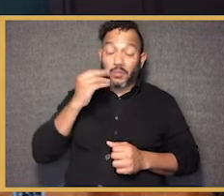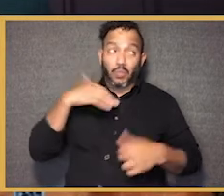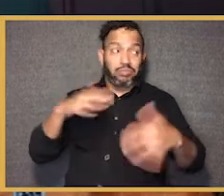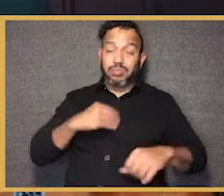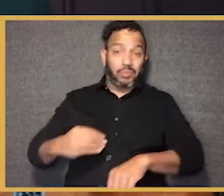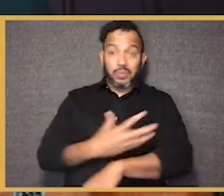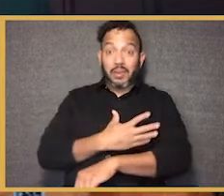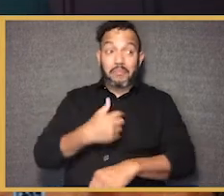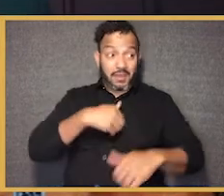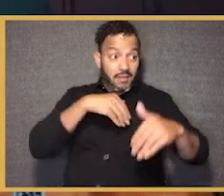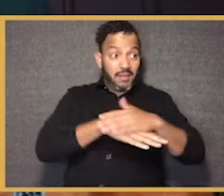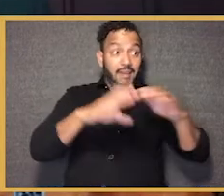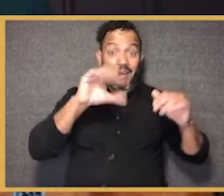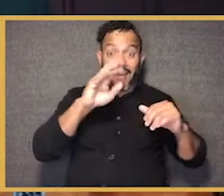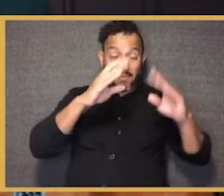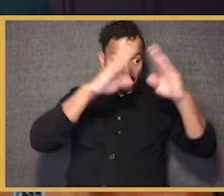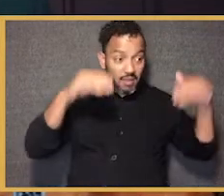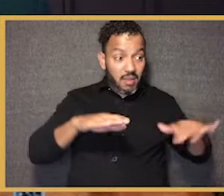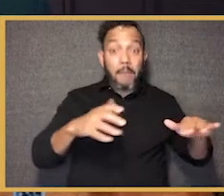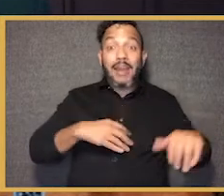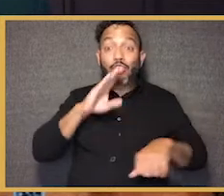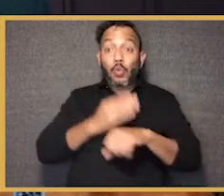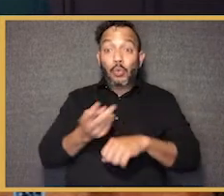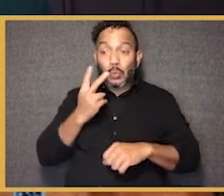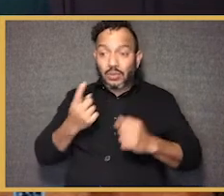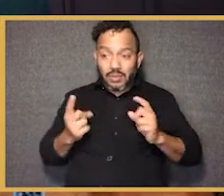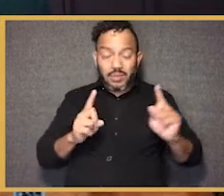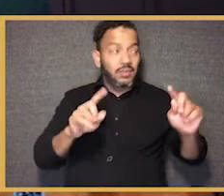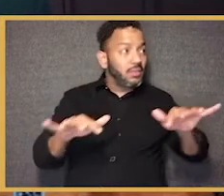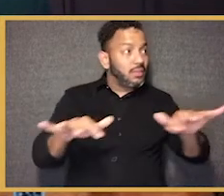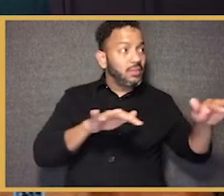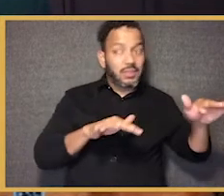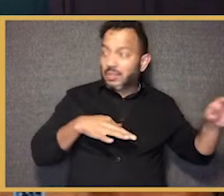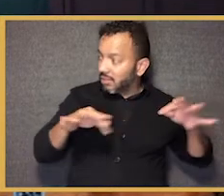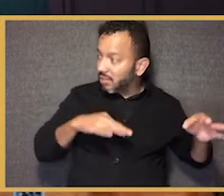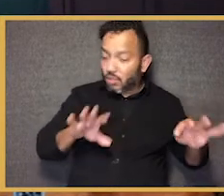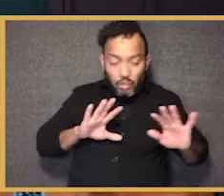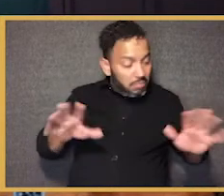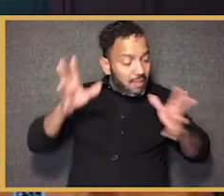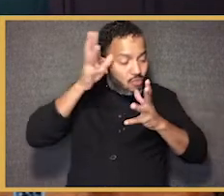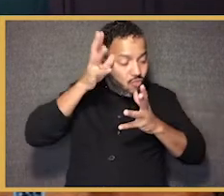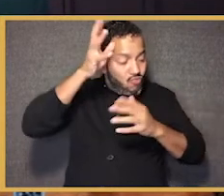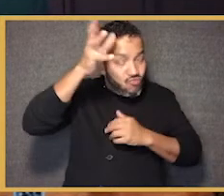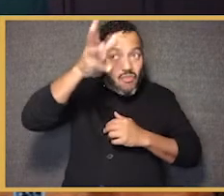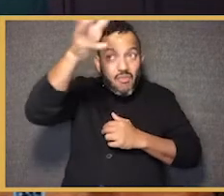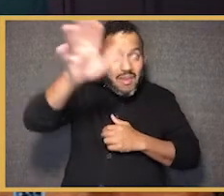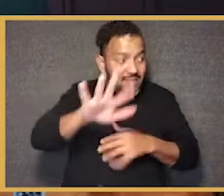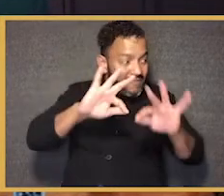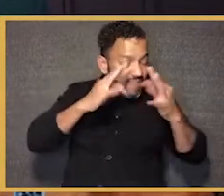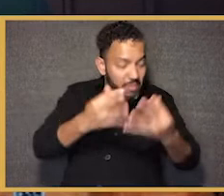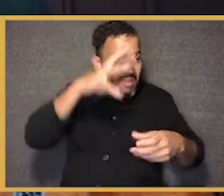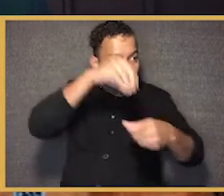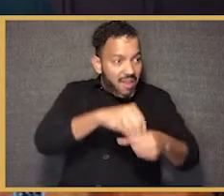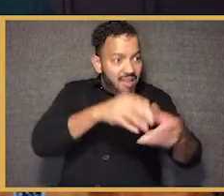You know, it's quite powerful experience to stand in that cabin with my daughters, the cabin where my great grandfather was, was